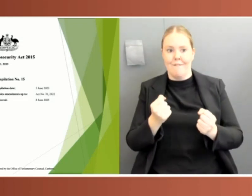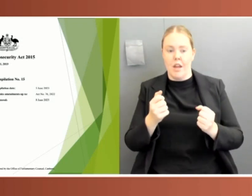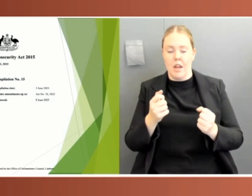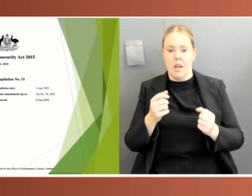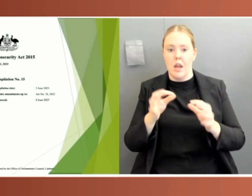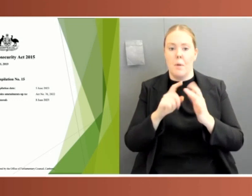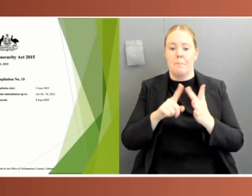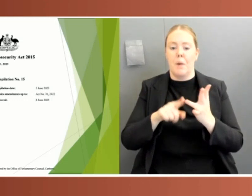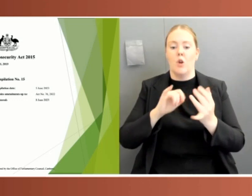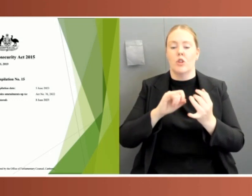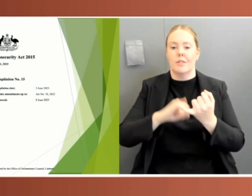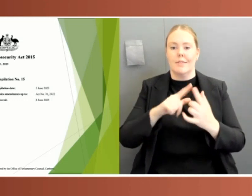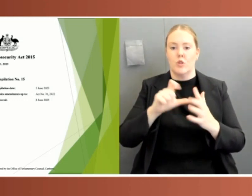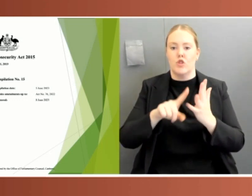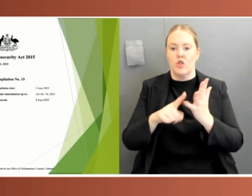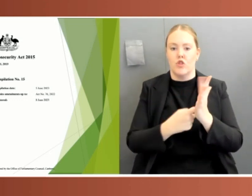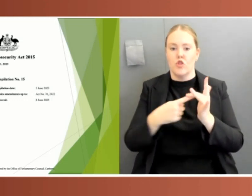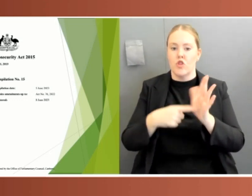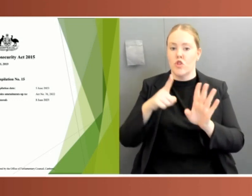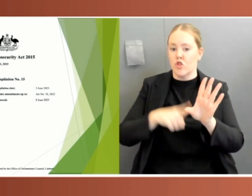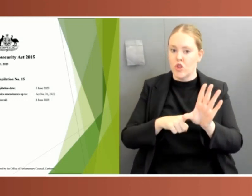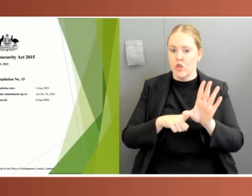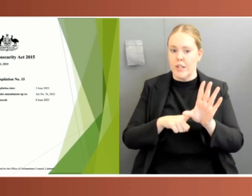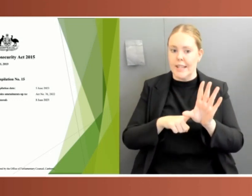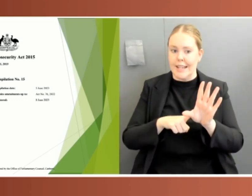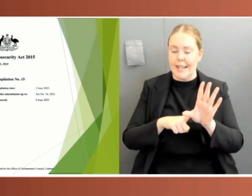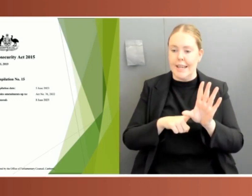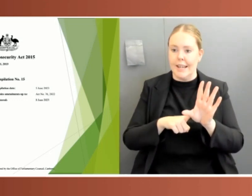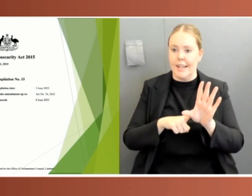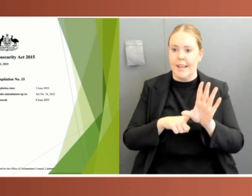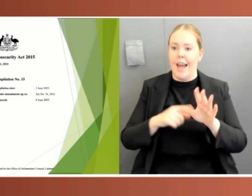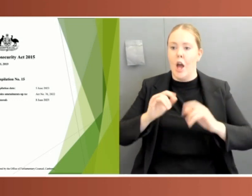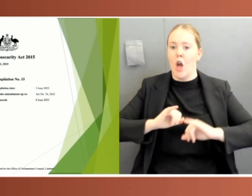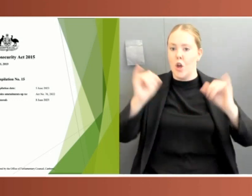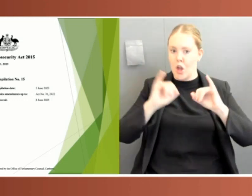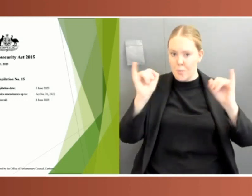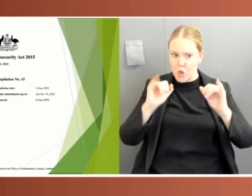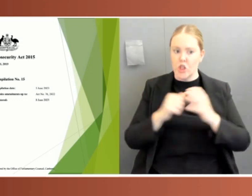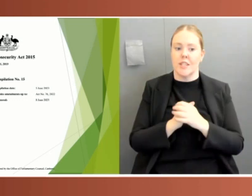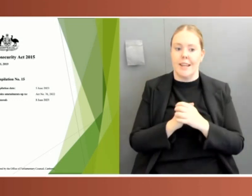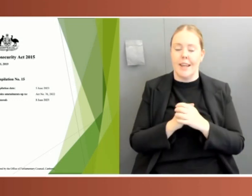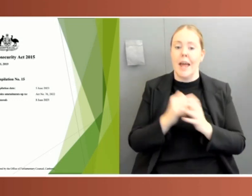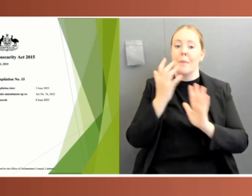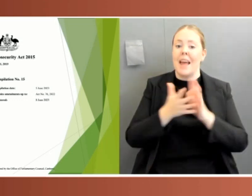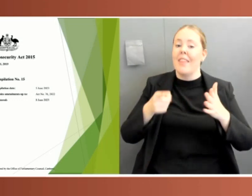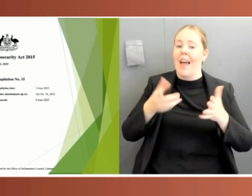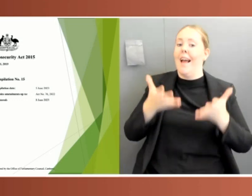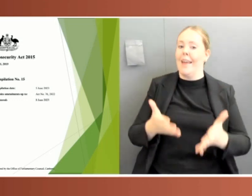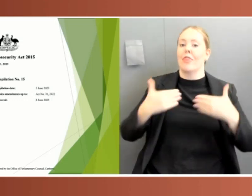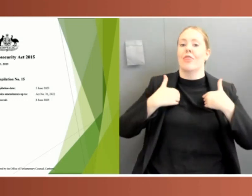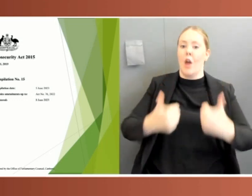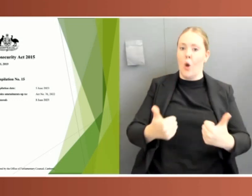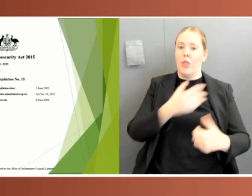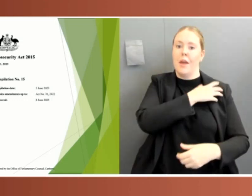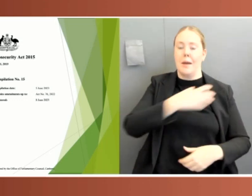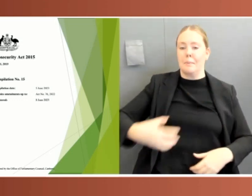period extends for a maximum of three months. But parliament also authorised the Governor-General to make successive declarations of emergency without limiting how many times this can